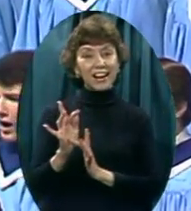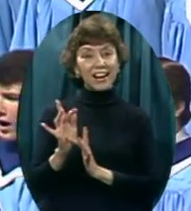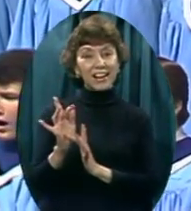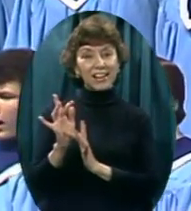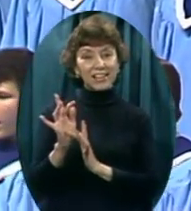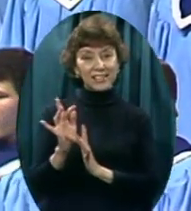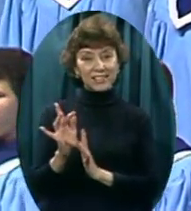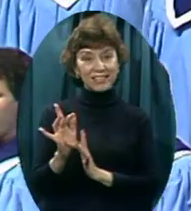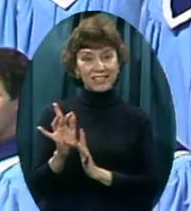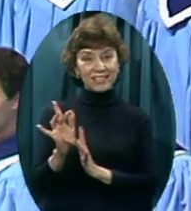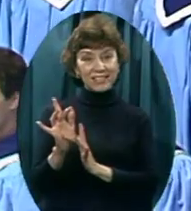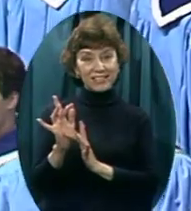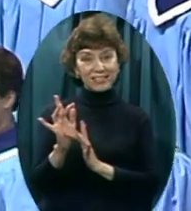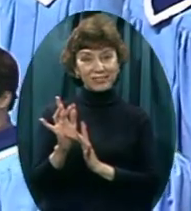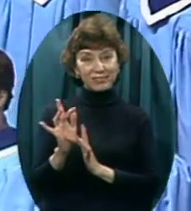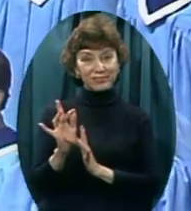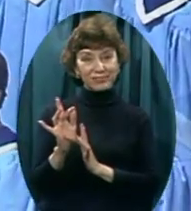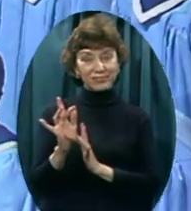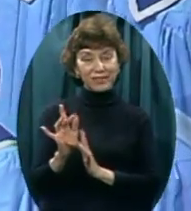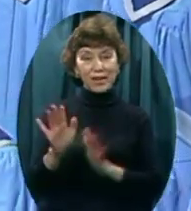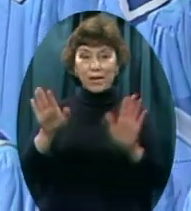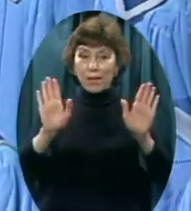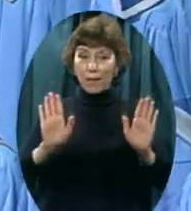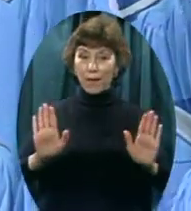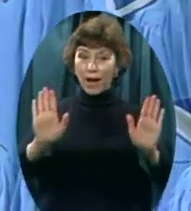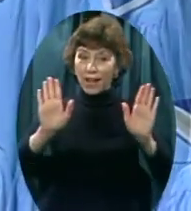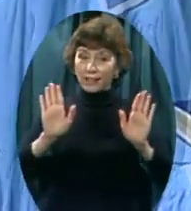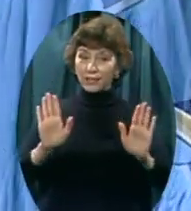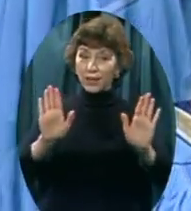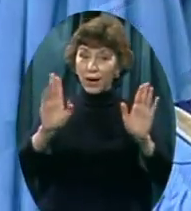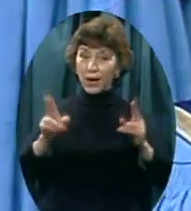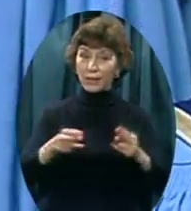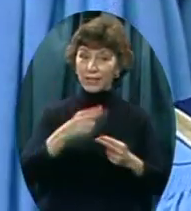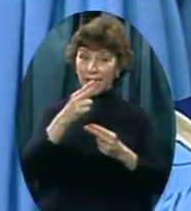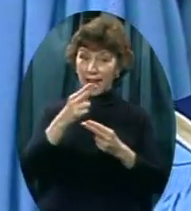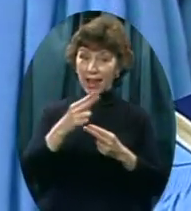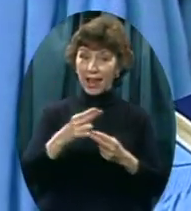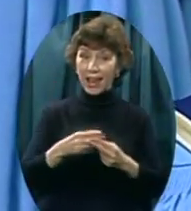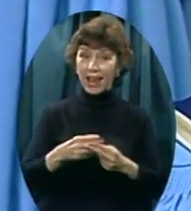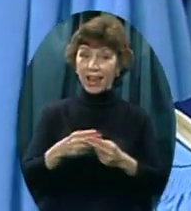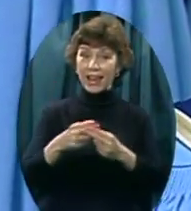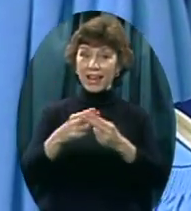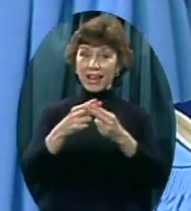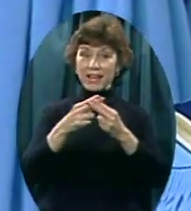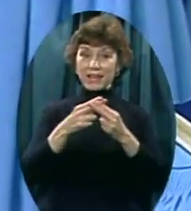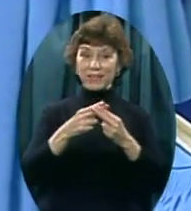wonderful name,